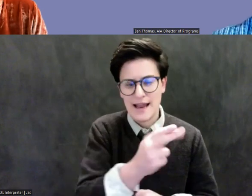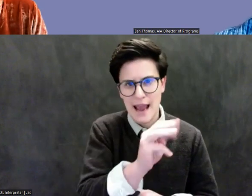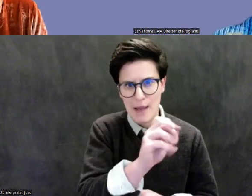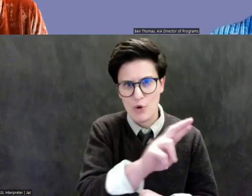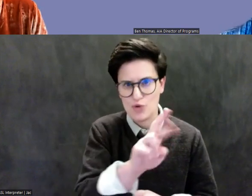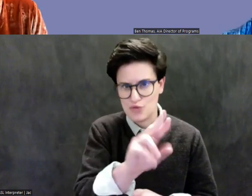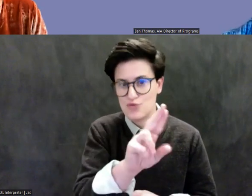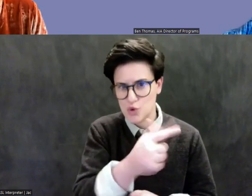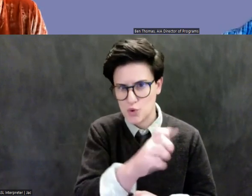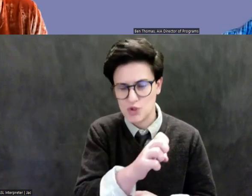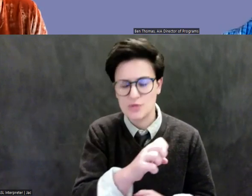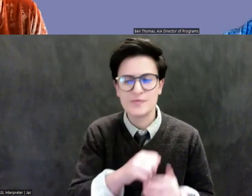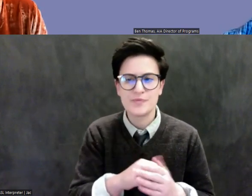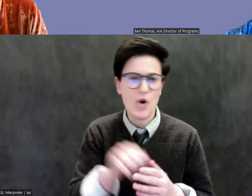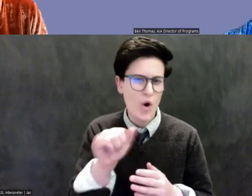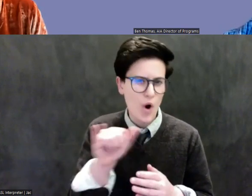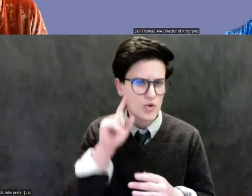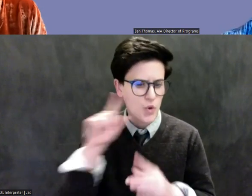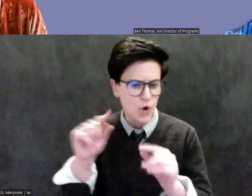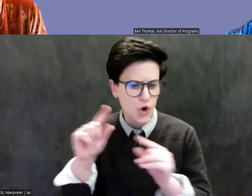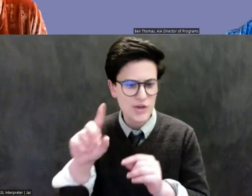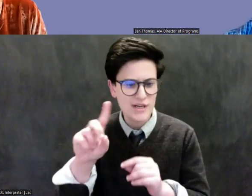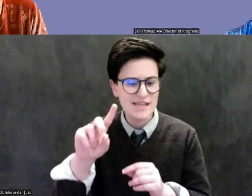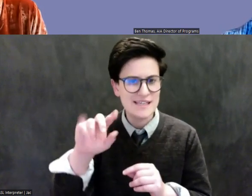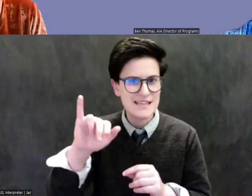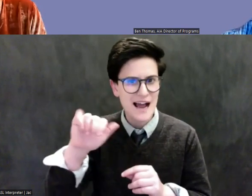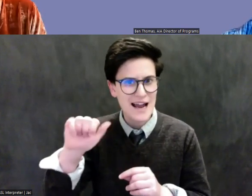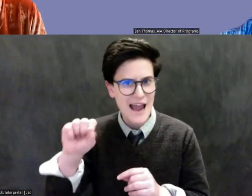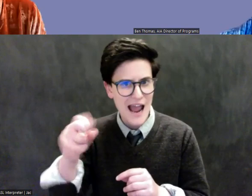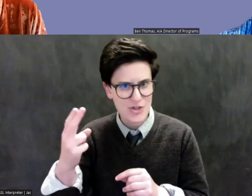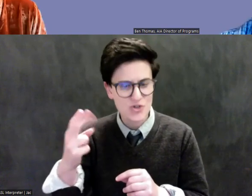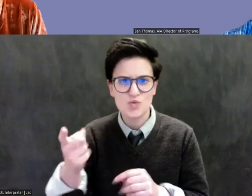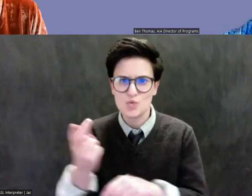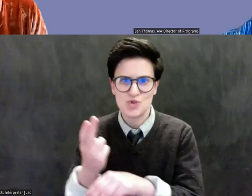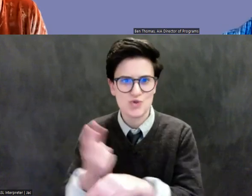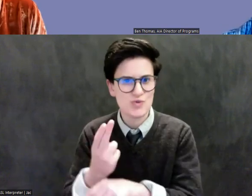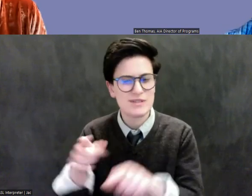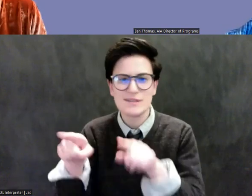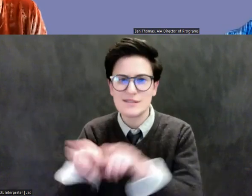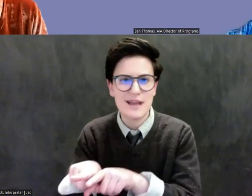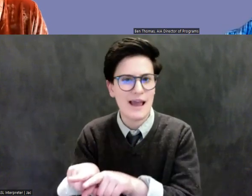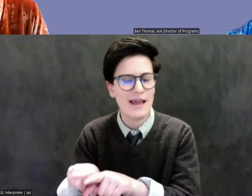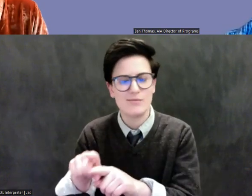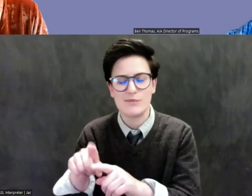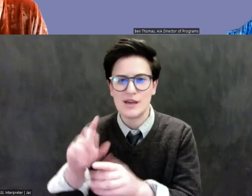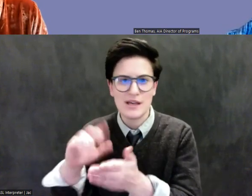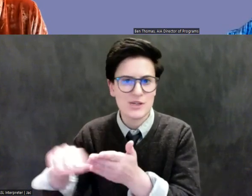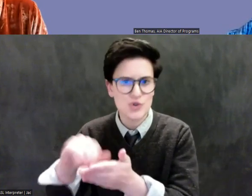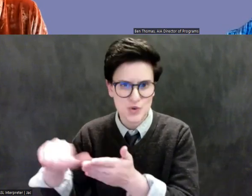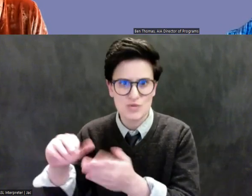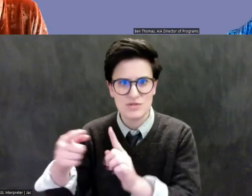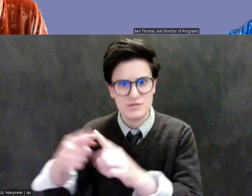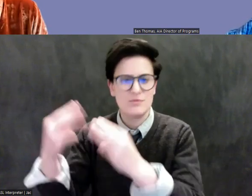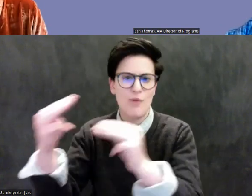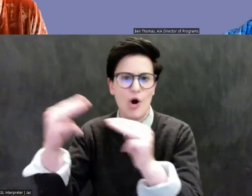heard reports that, that Dyash was using the same message in marketing its material. Um, the answer I have to that